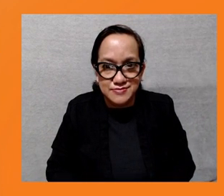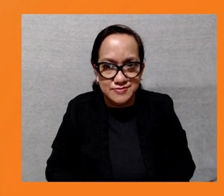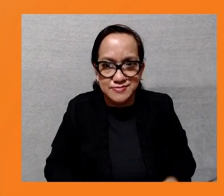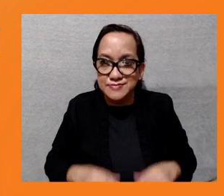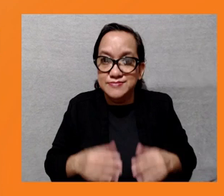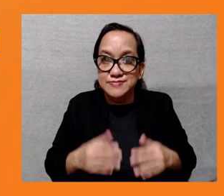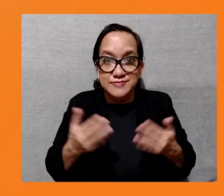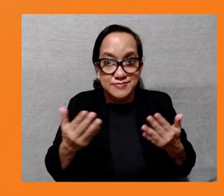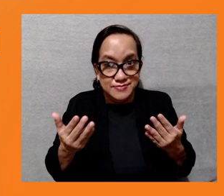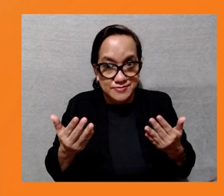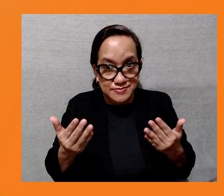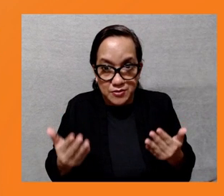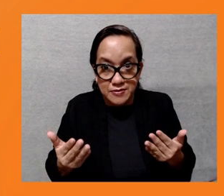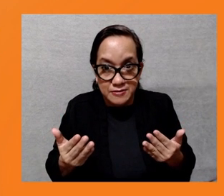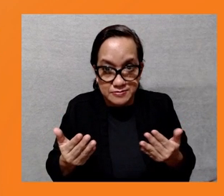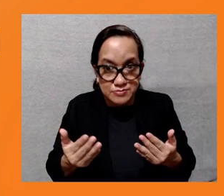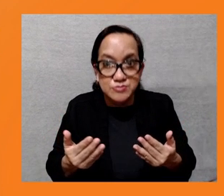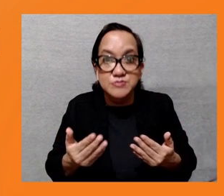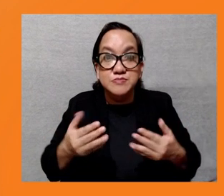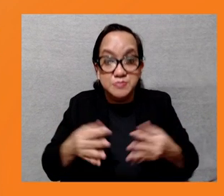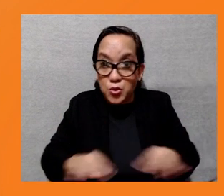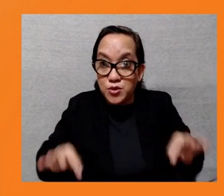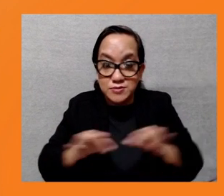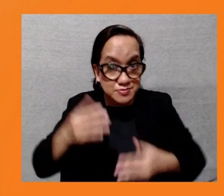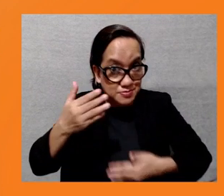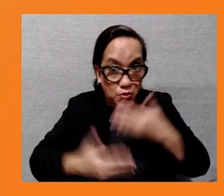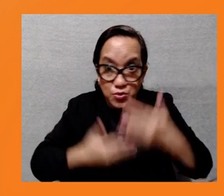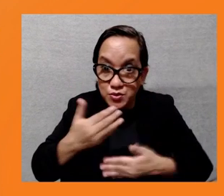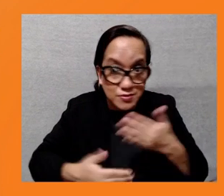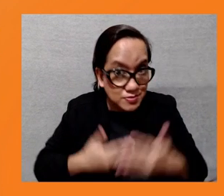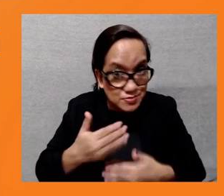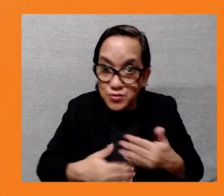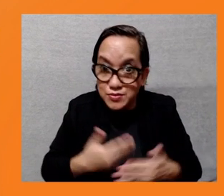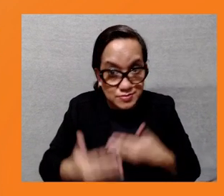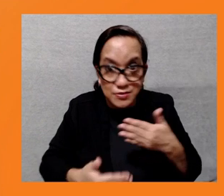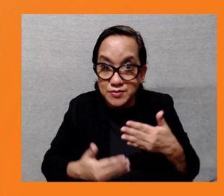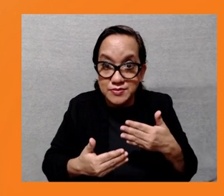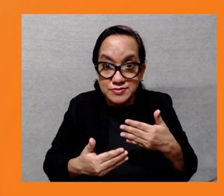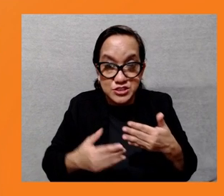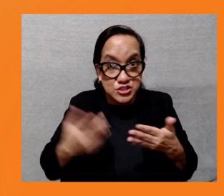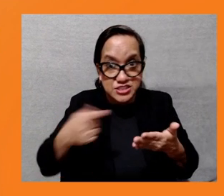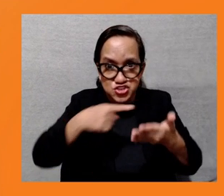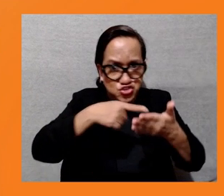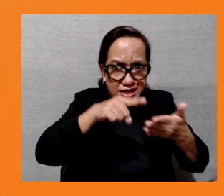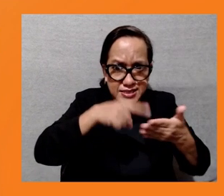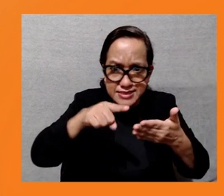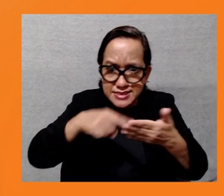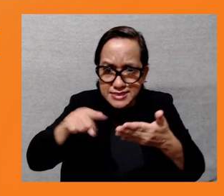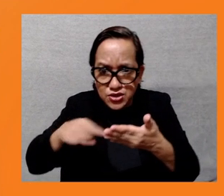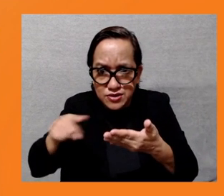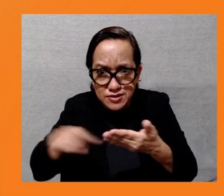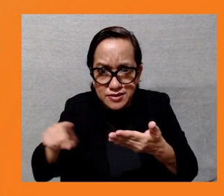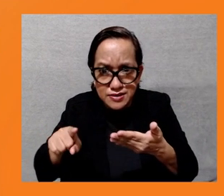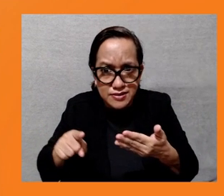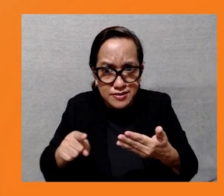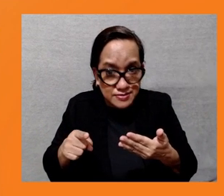process to basically do an audit of the existing facility. There are some limitations